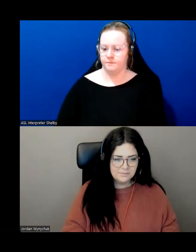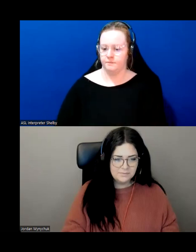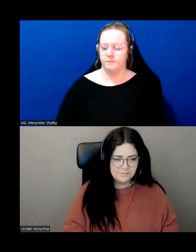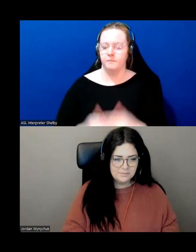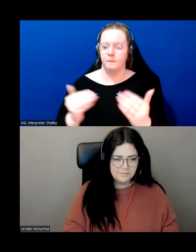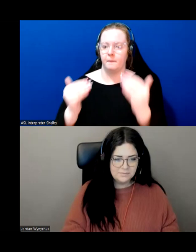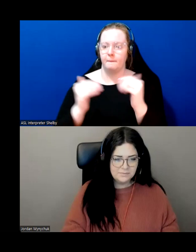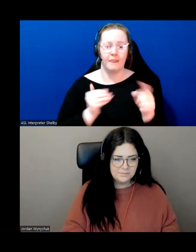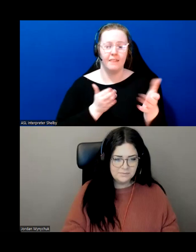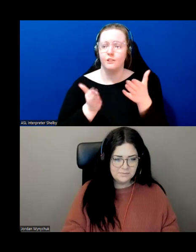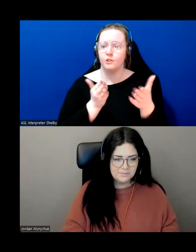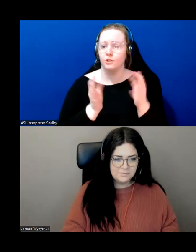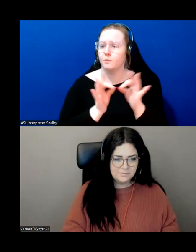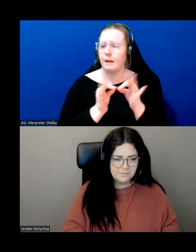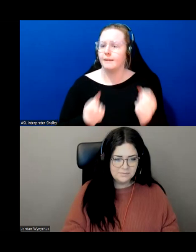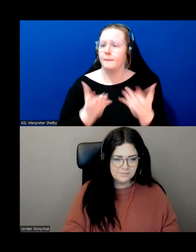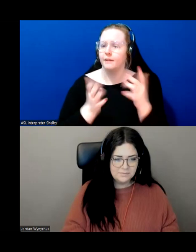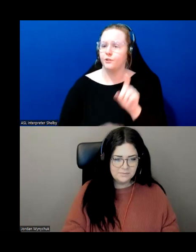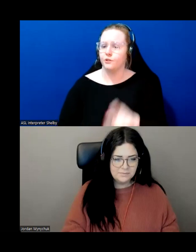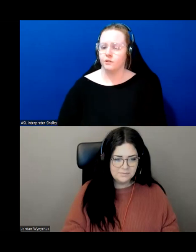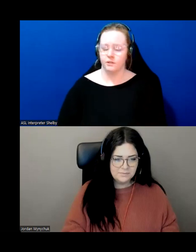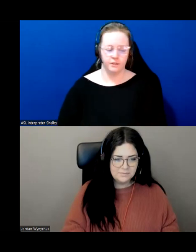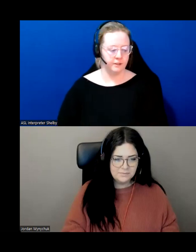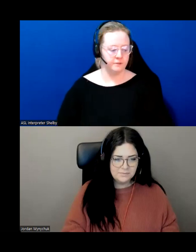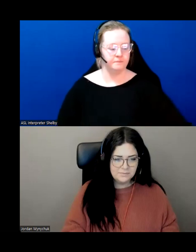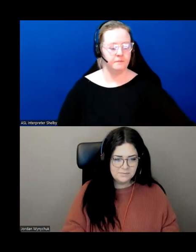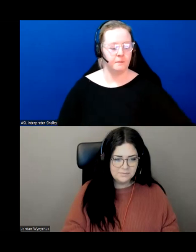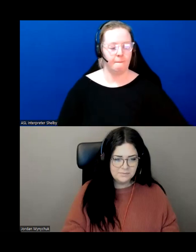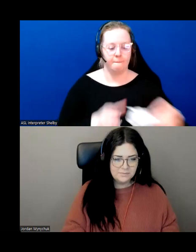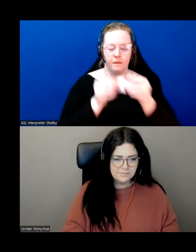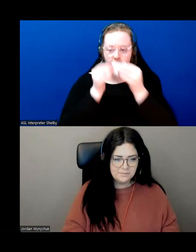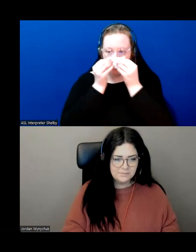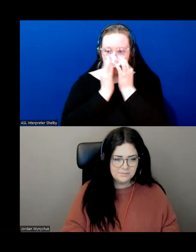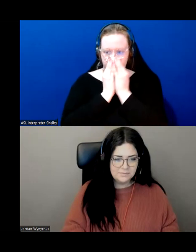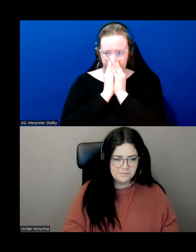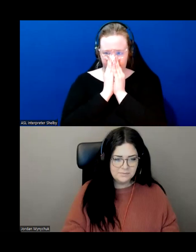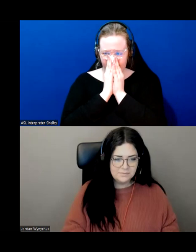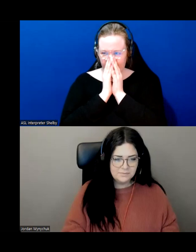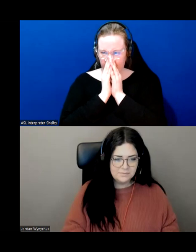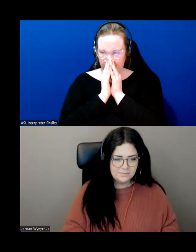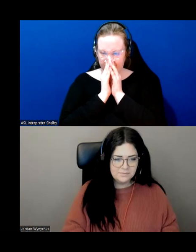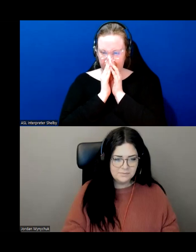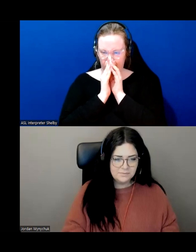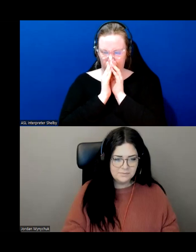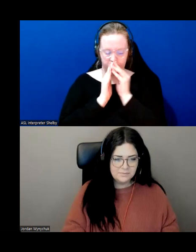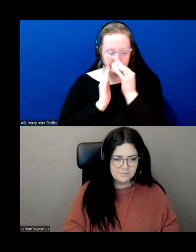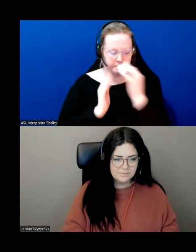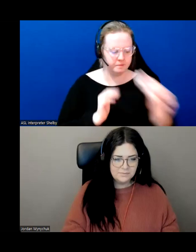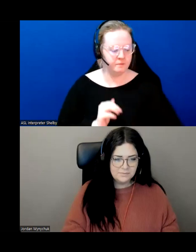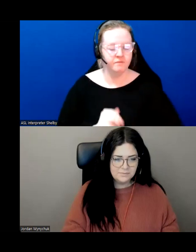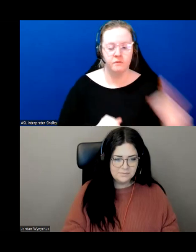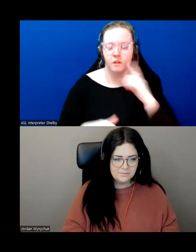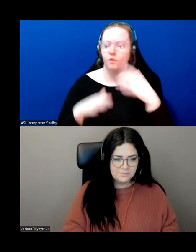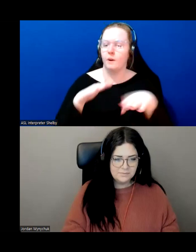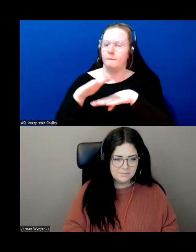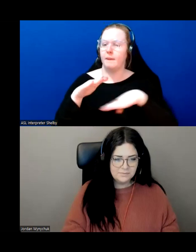is the service this service uh for the basic home safe standard it's uh 43.95 a month plus taxes